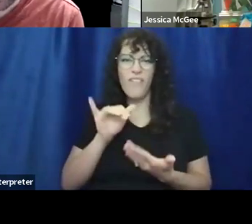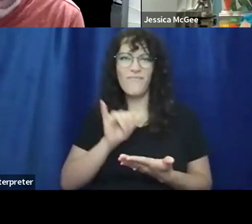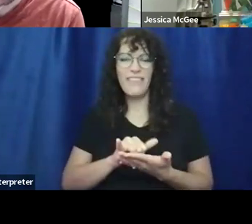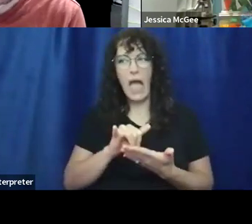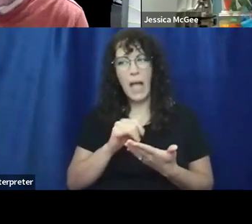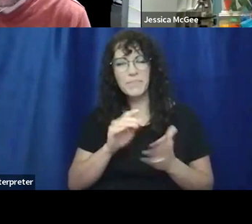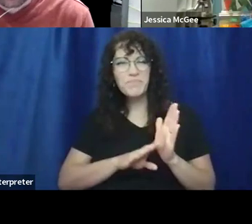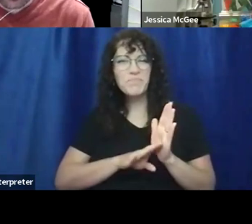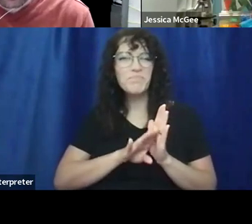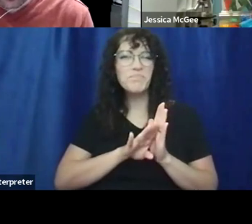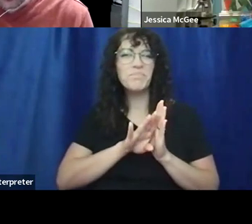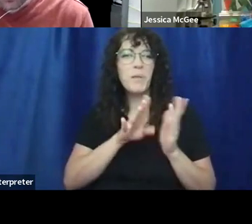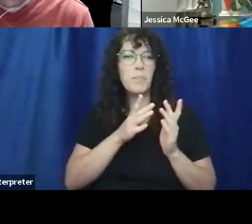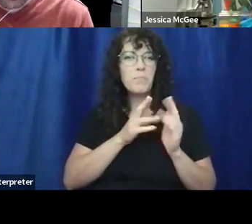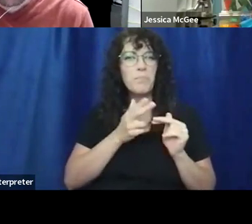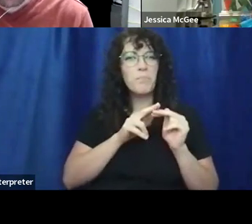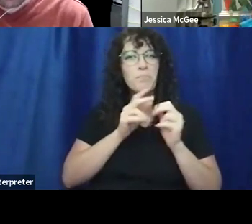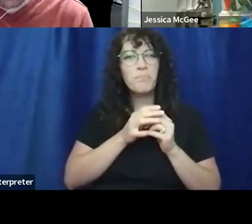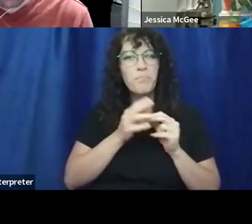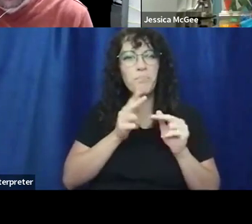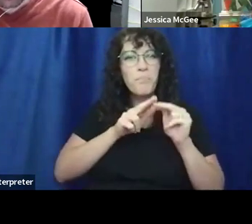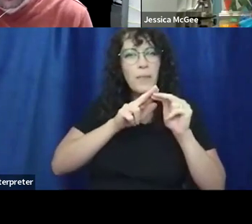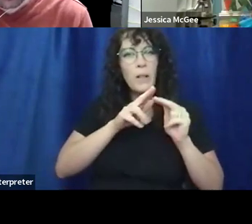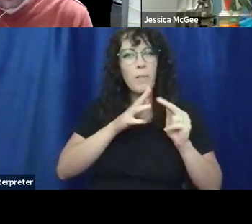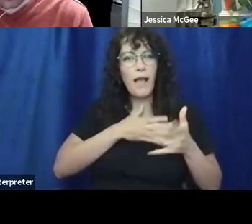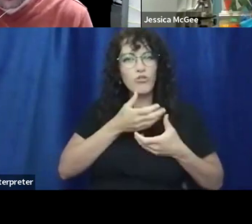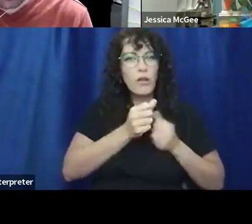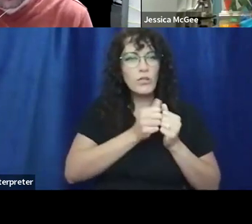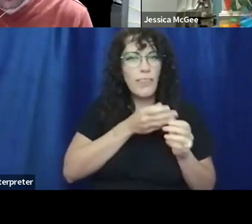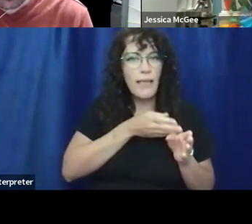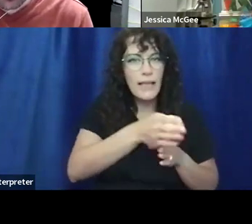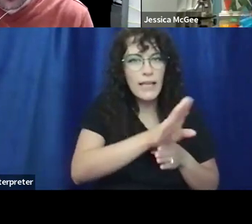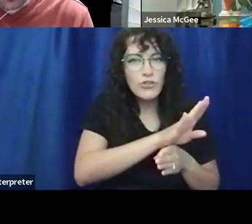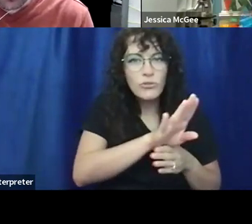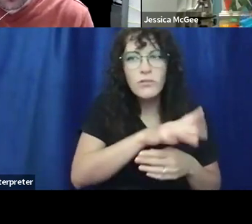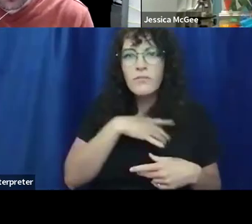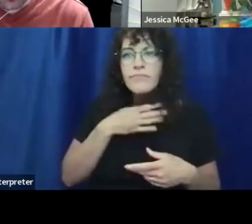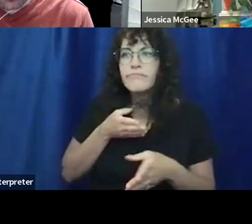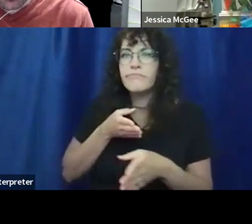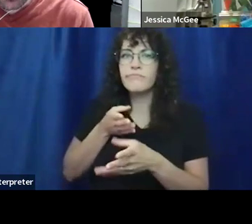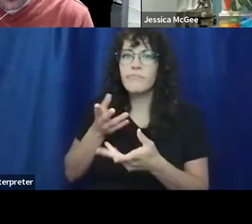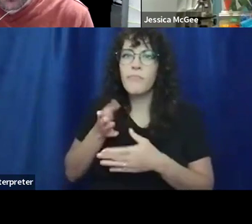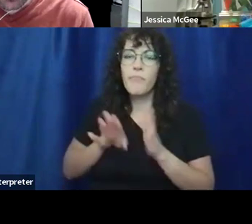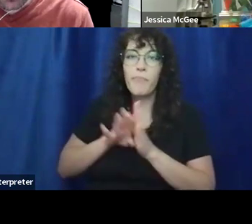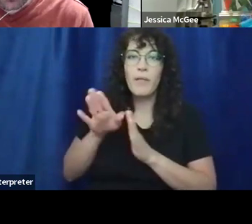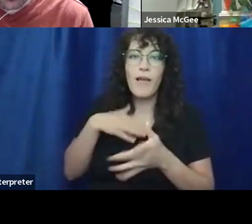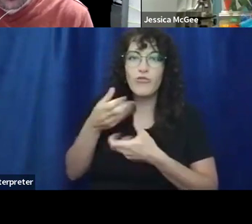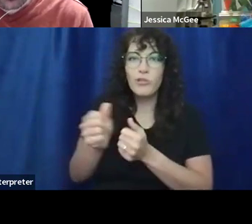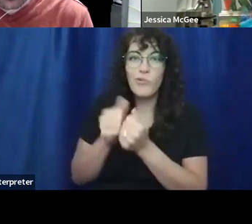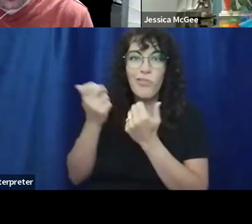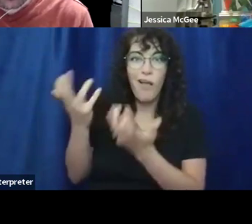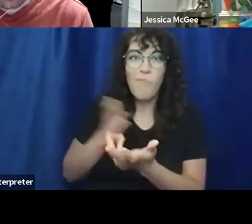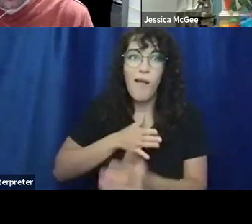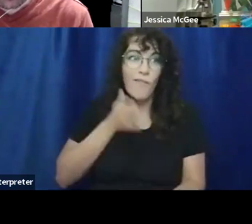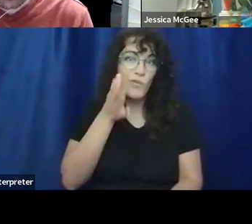trust within the industry, the trust with my audience, uh, as well as the trust with my future clientele. I